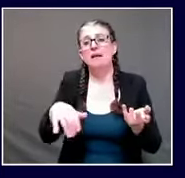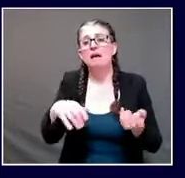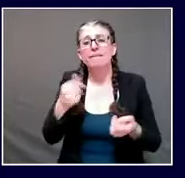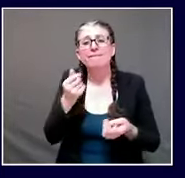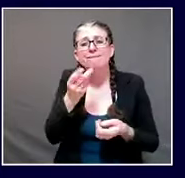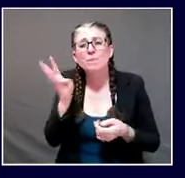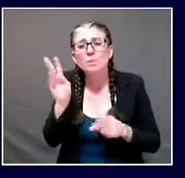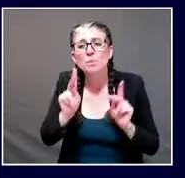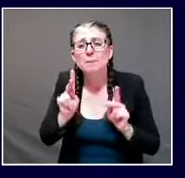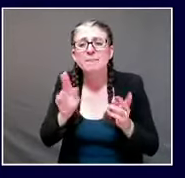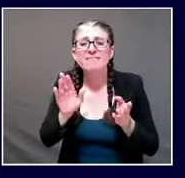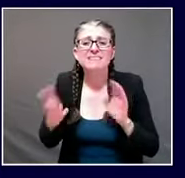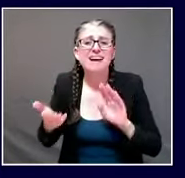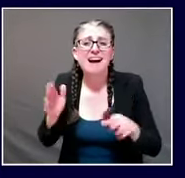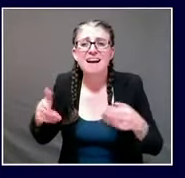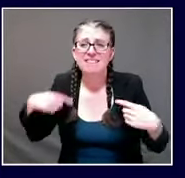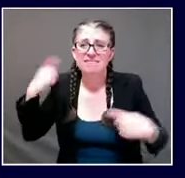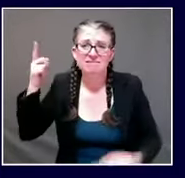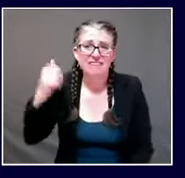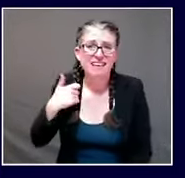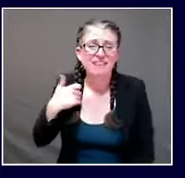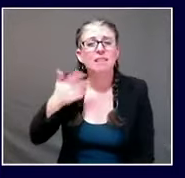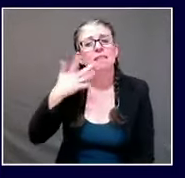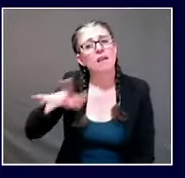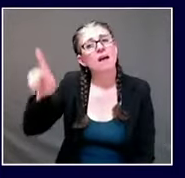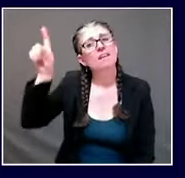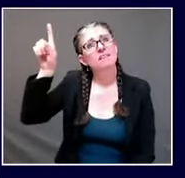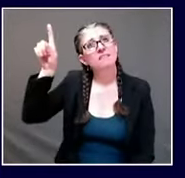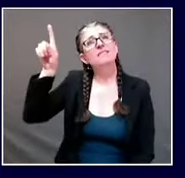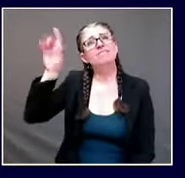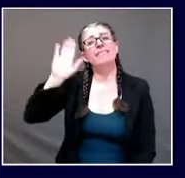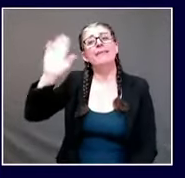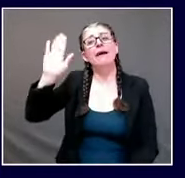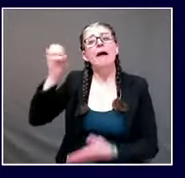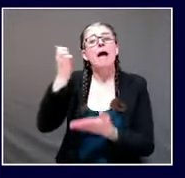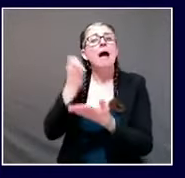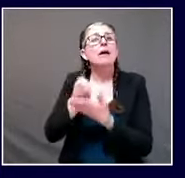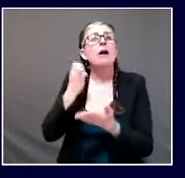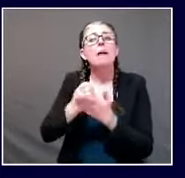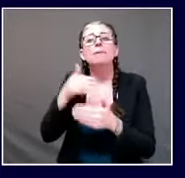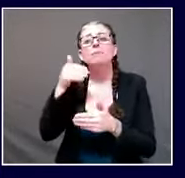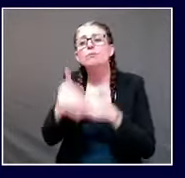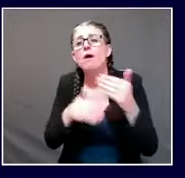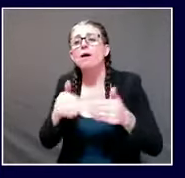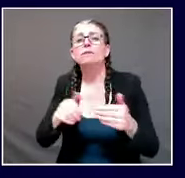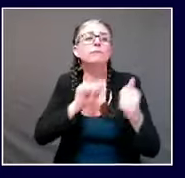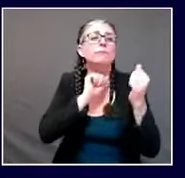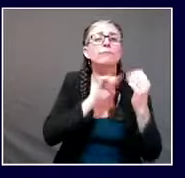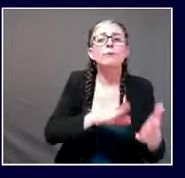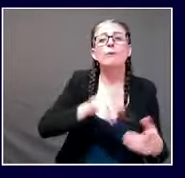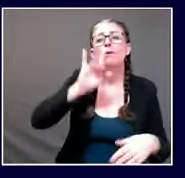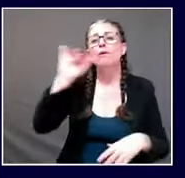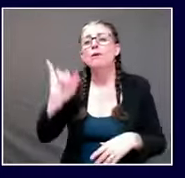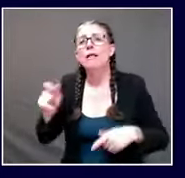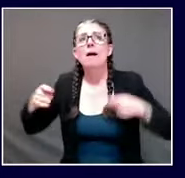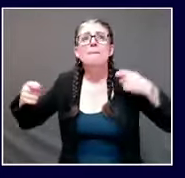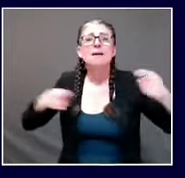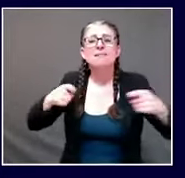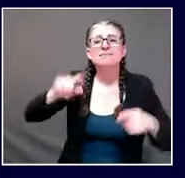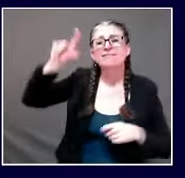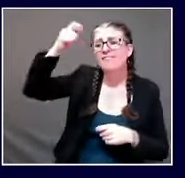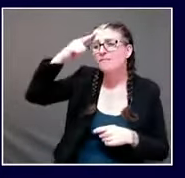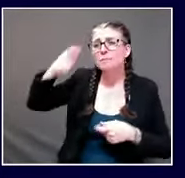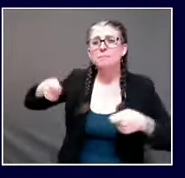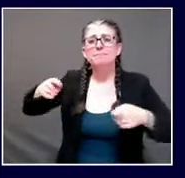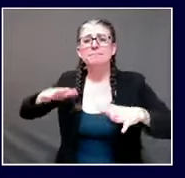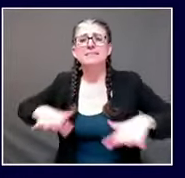but they have all also had a different economic environment to work in it's allowed people to stay apart and still survive